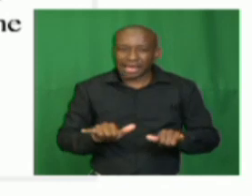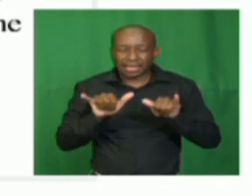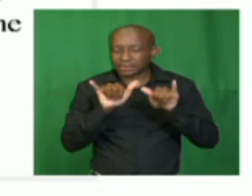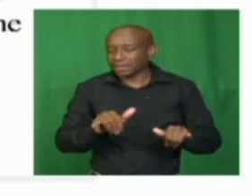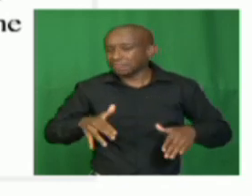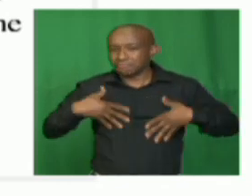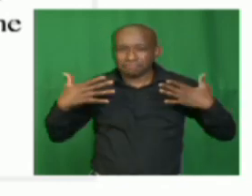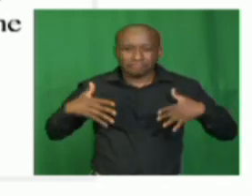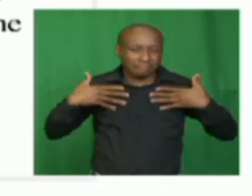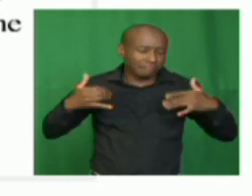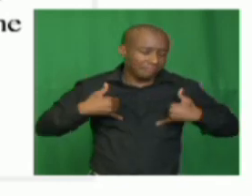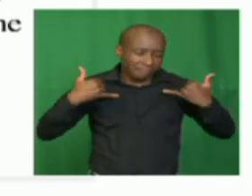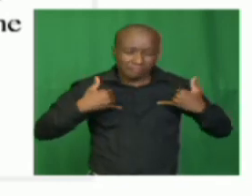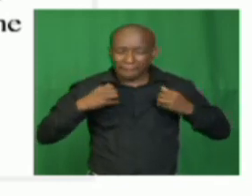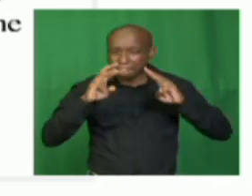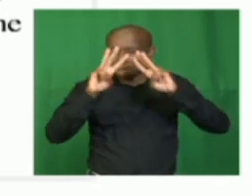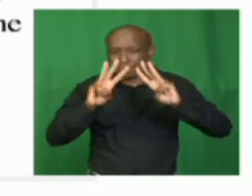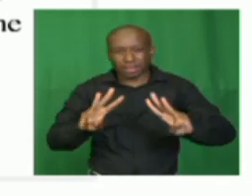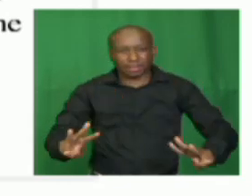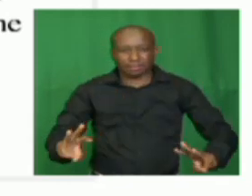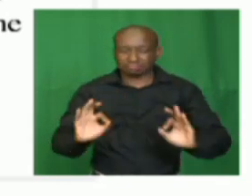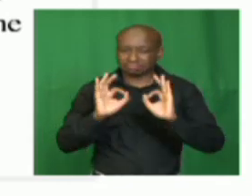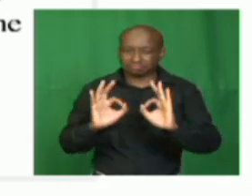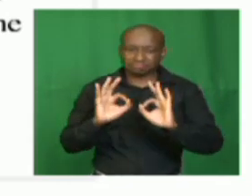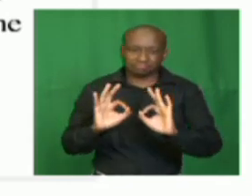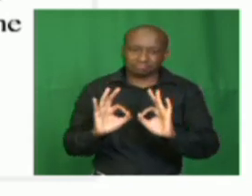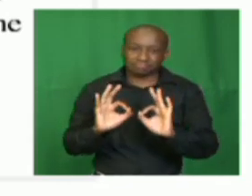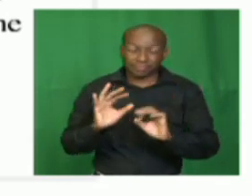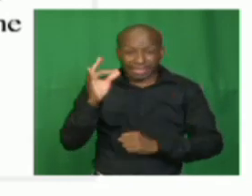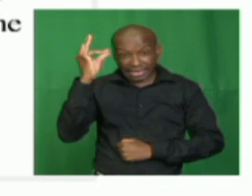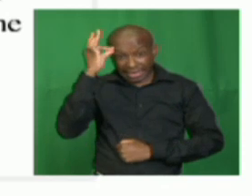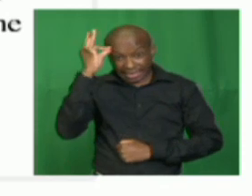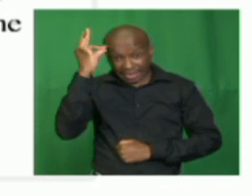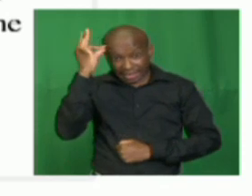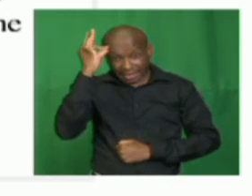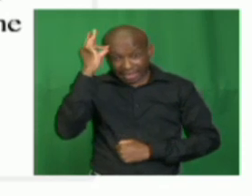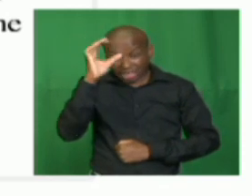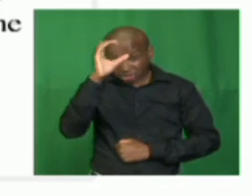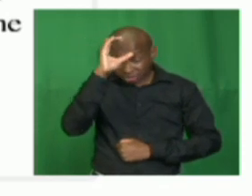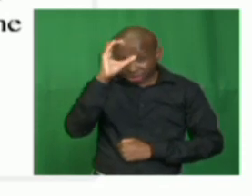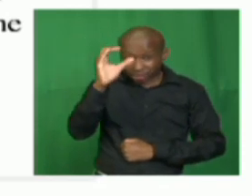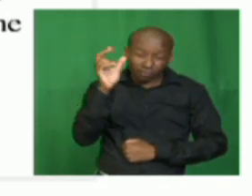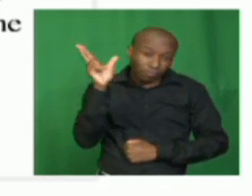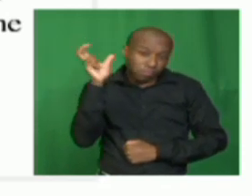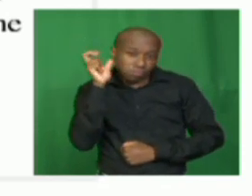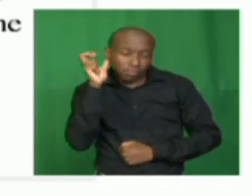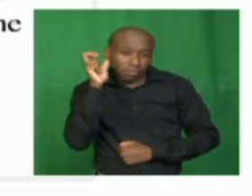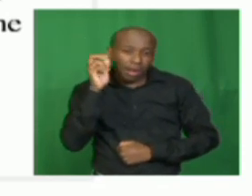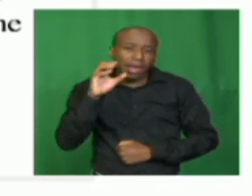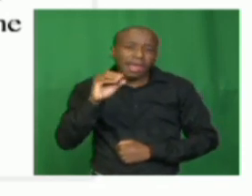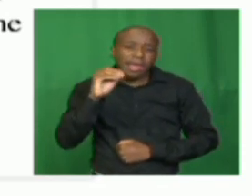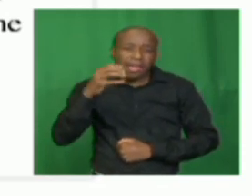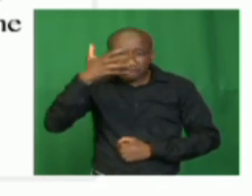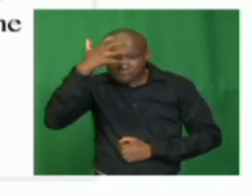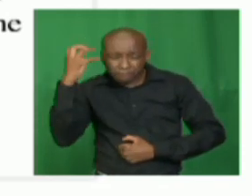in peace. The king's chief heard that there were